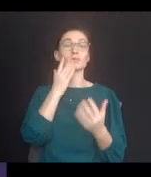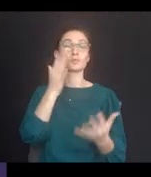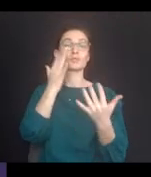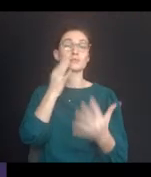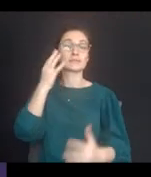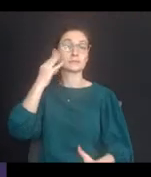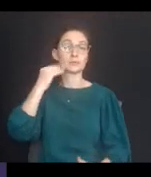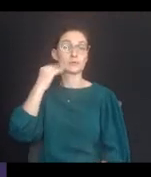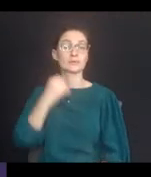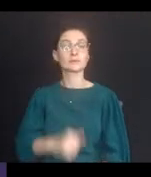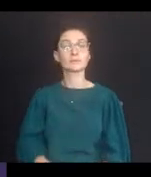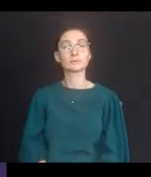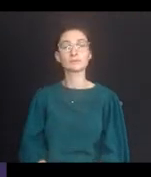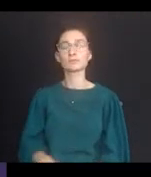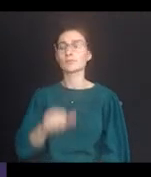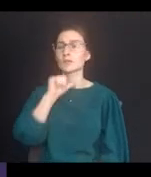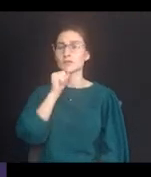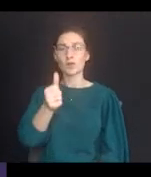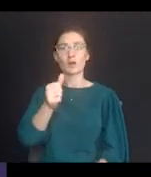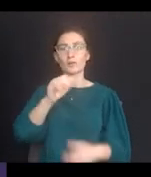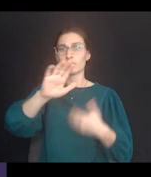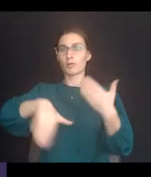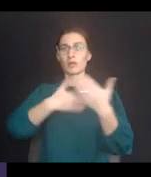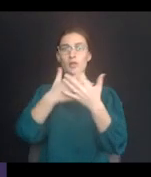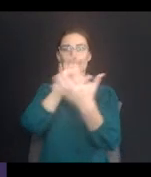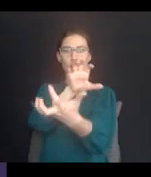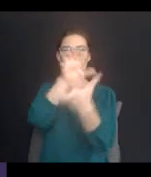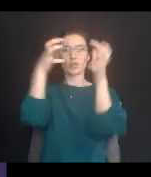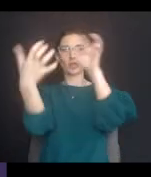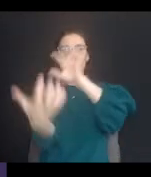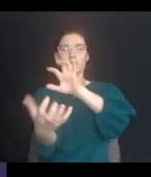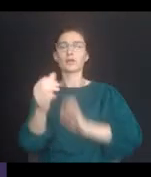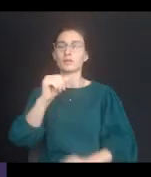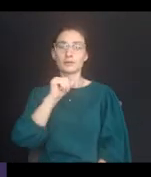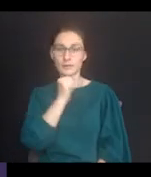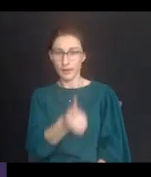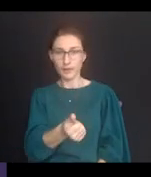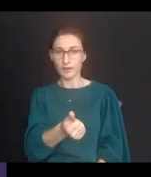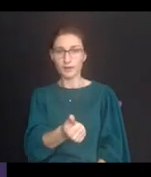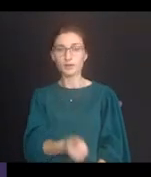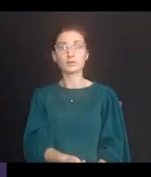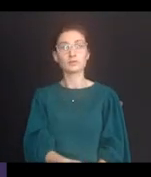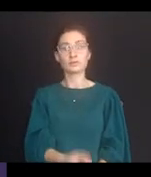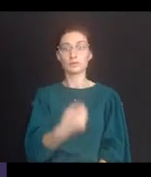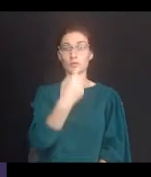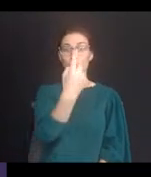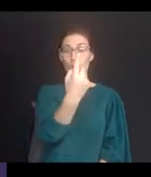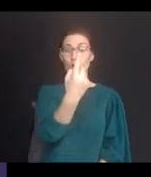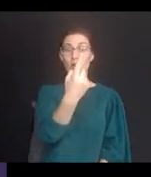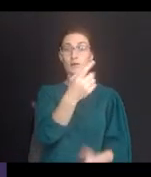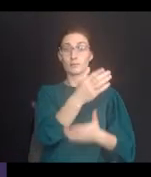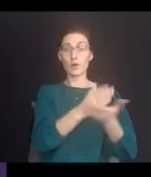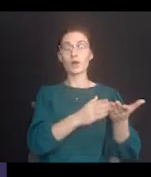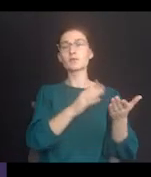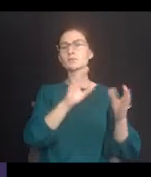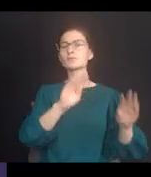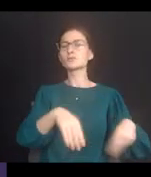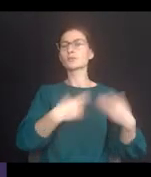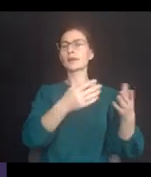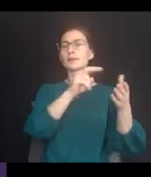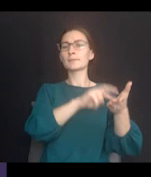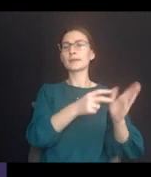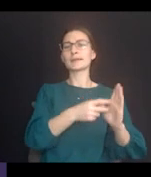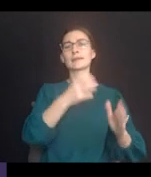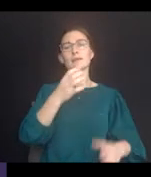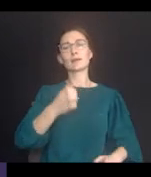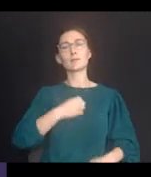in chorus. This is not a fundamental alteration as one fundamental aspect of chorus is to convey meaning and